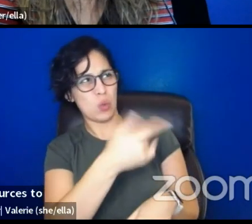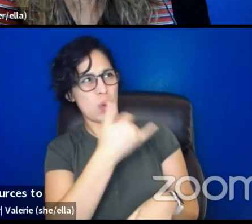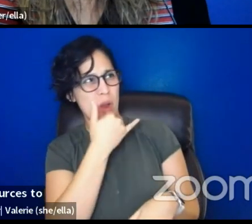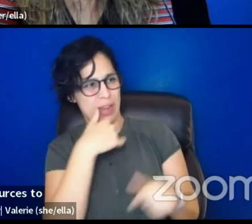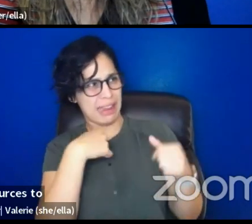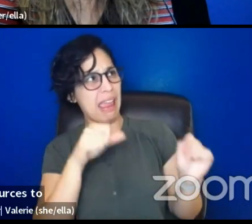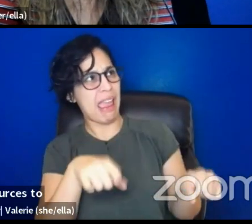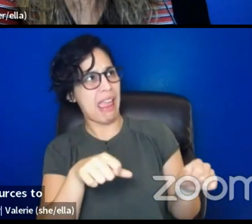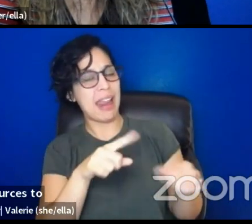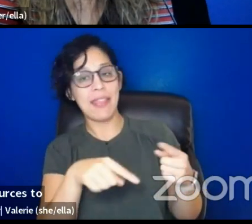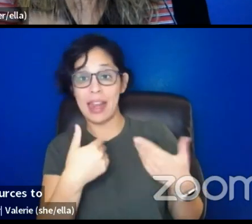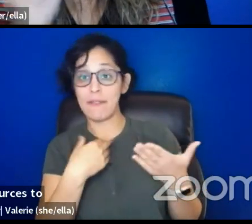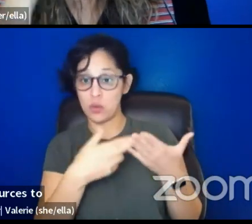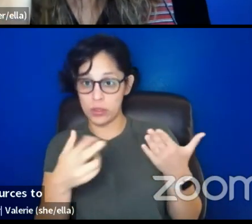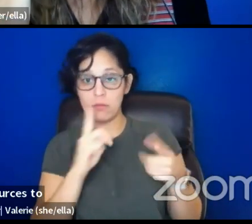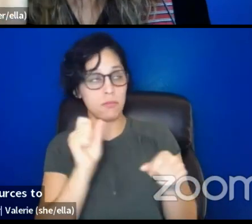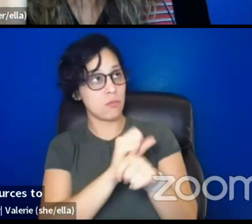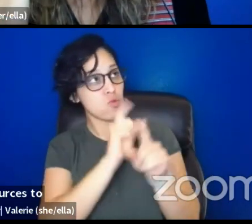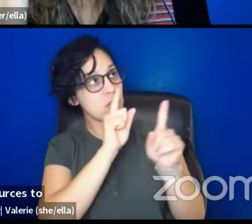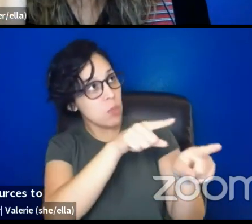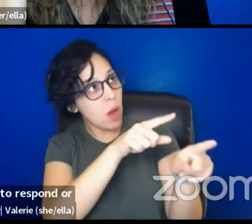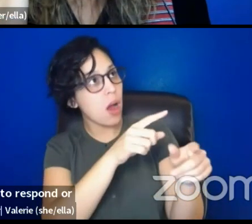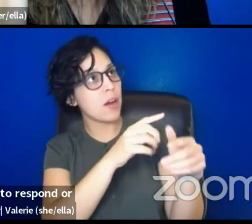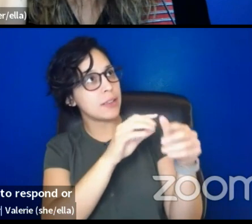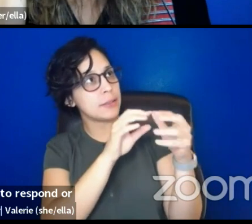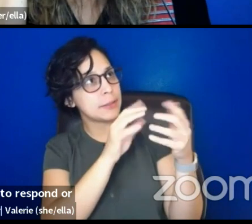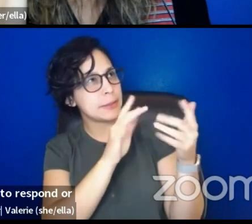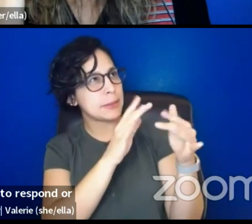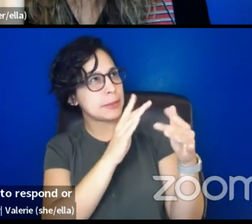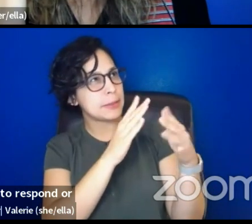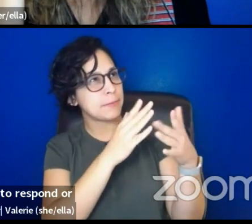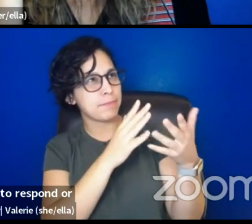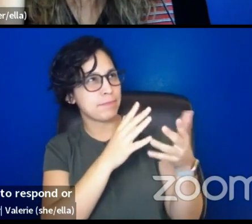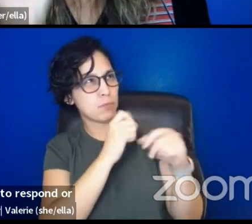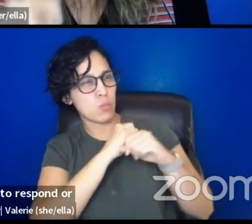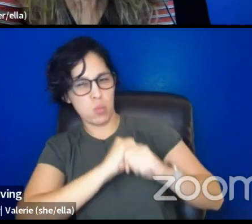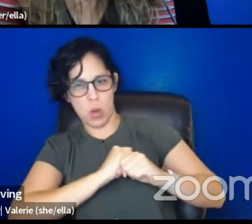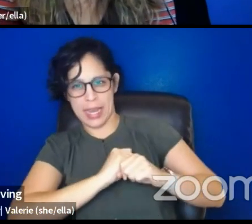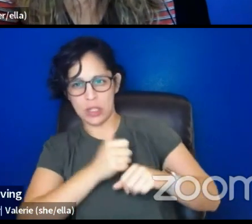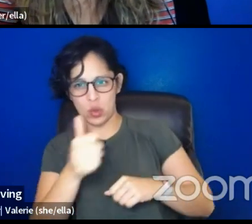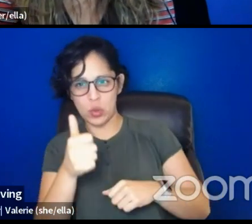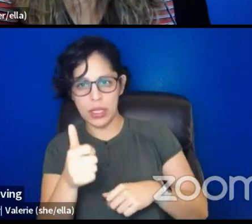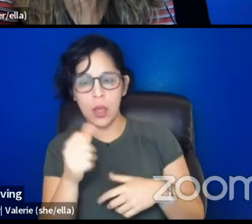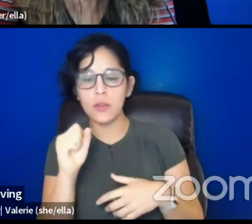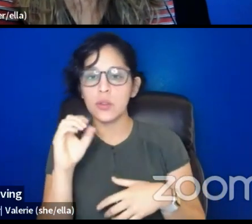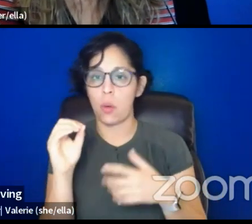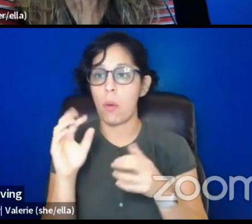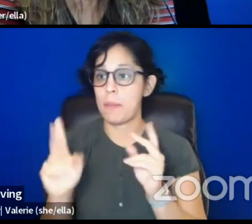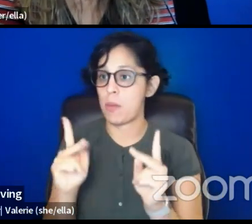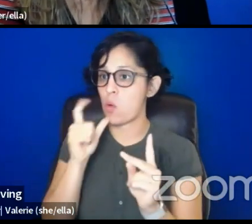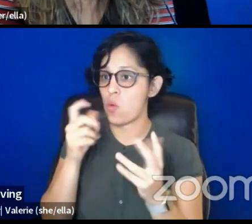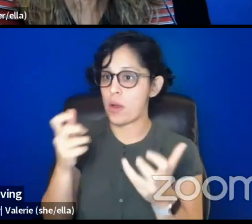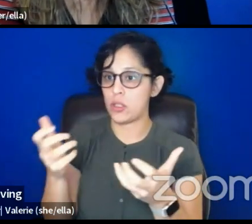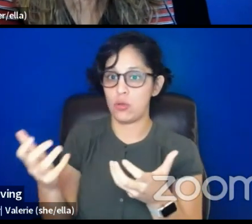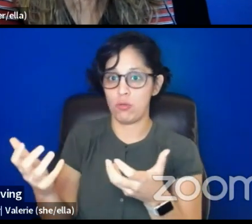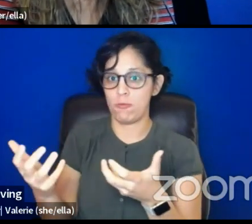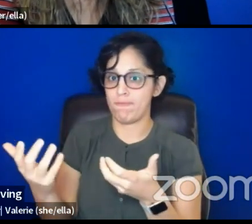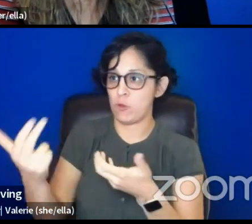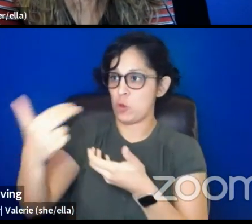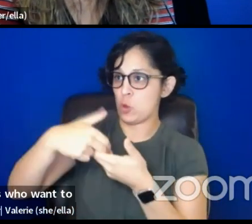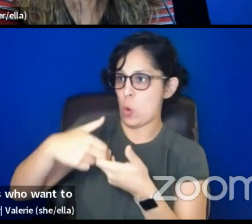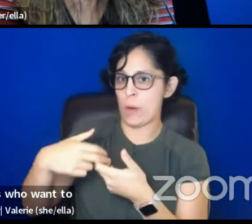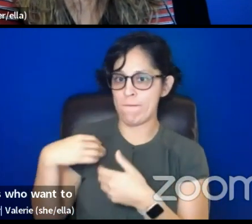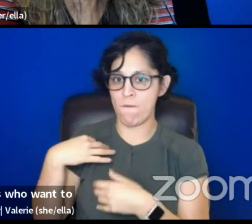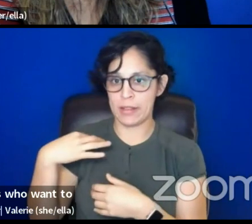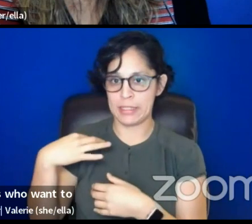respond or support yourself, so having, having folks who want to help us engage those